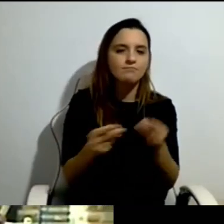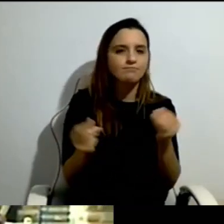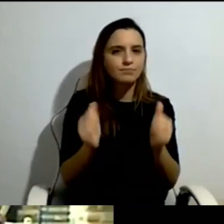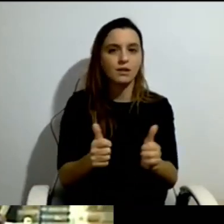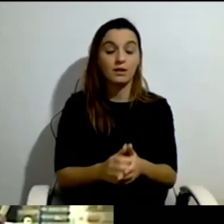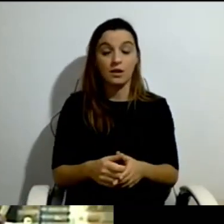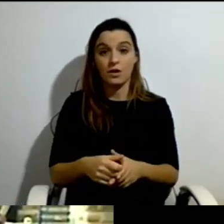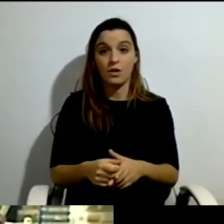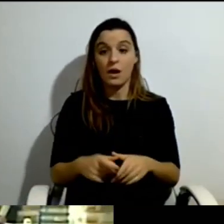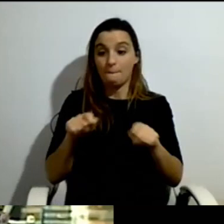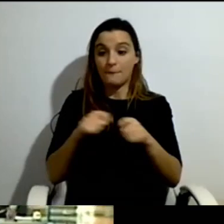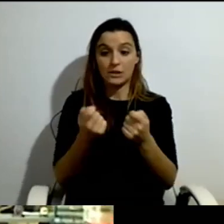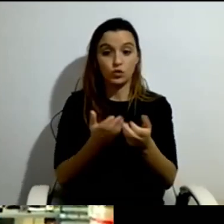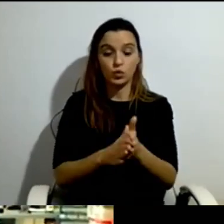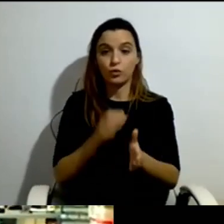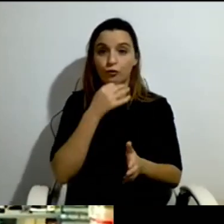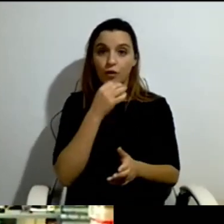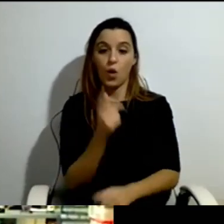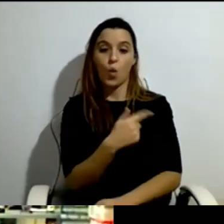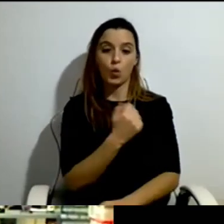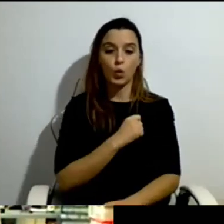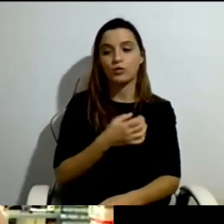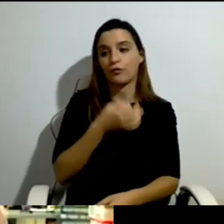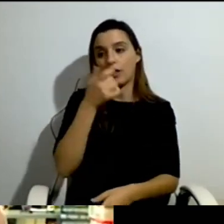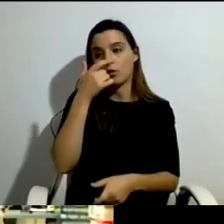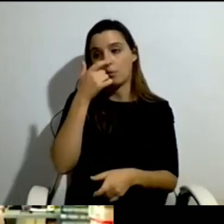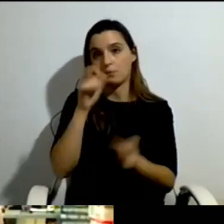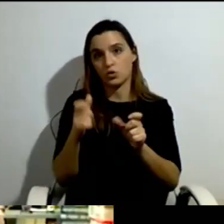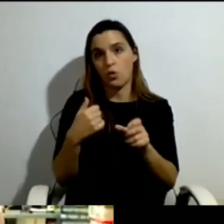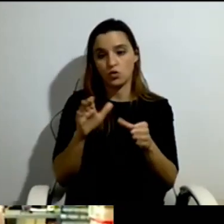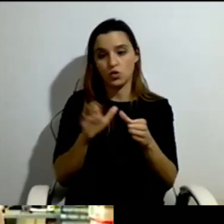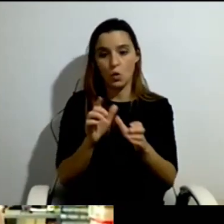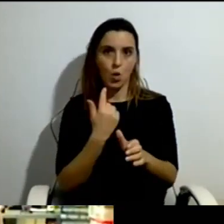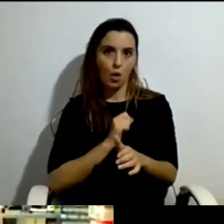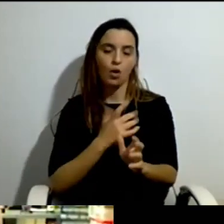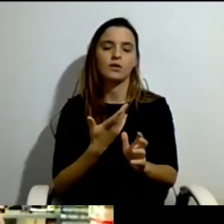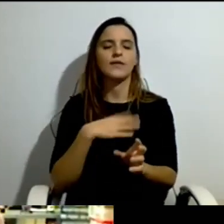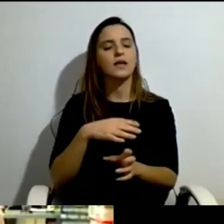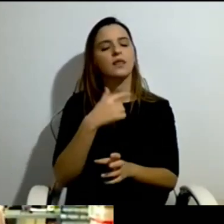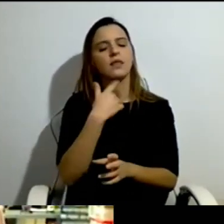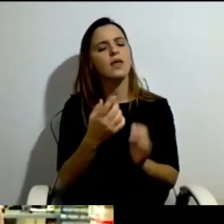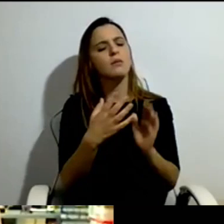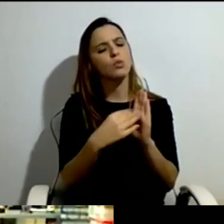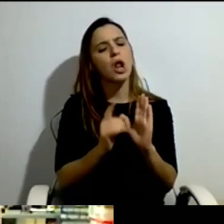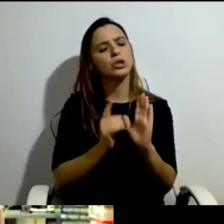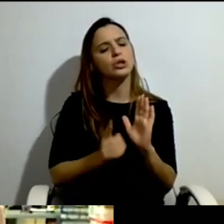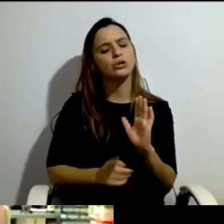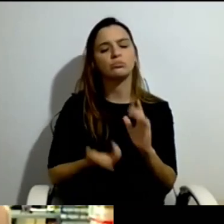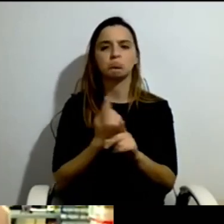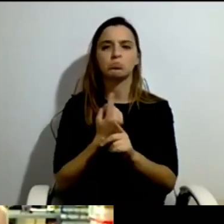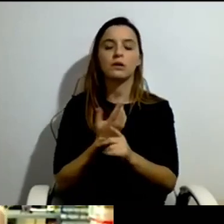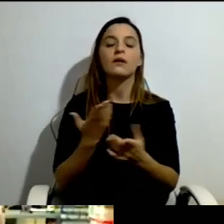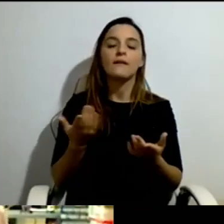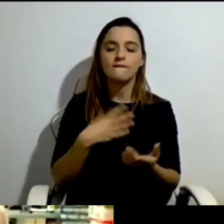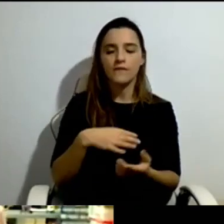about the model, wanted to see what the model is about. And that was the final breakthrough. It took about two, three to